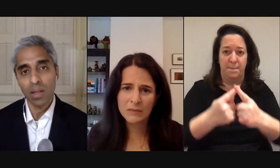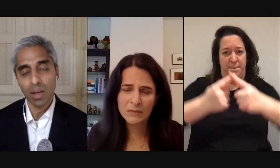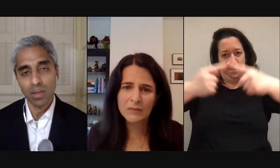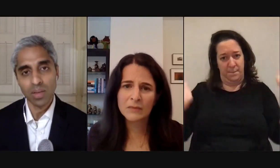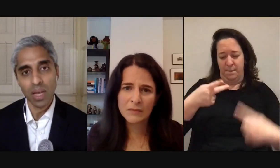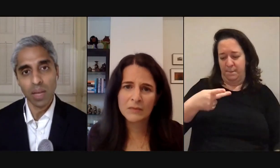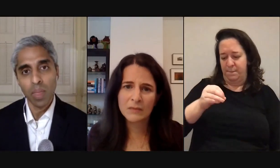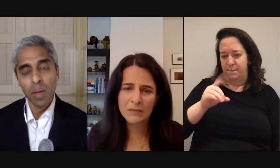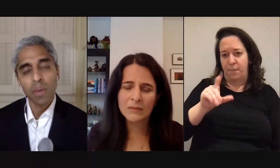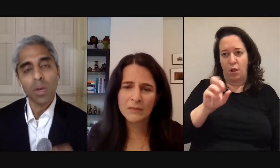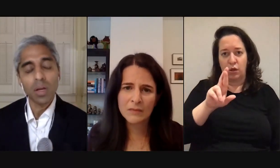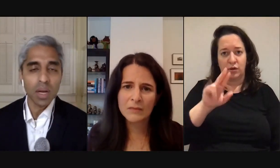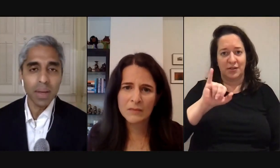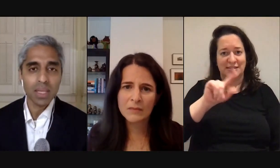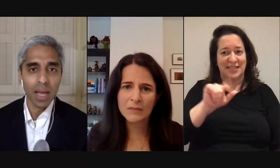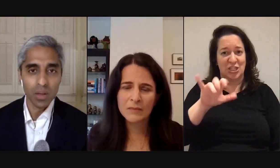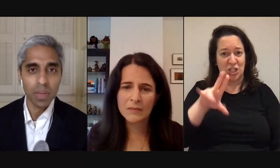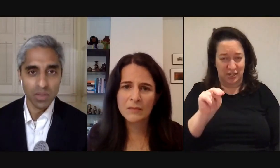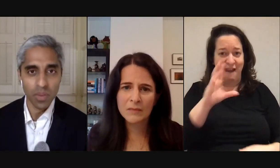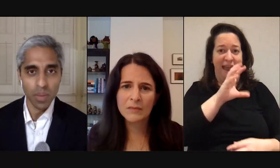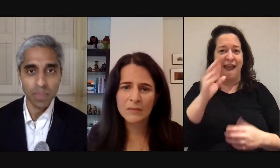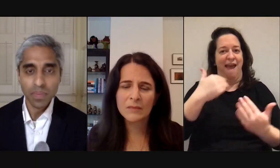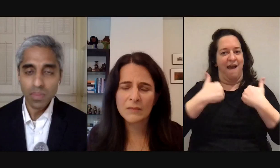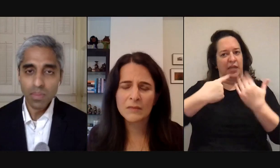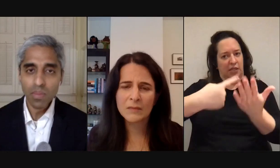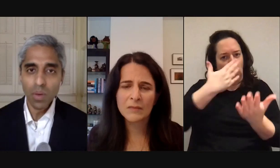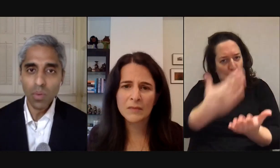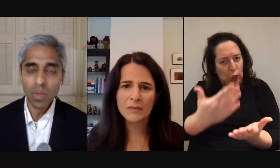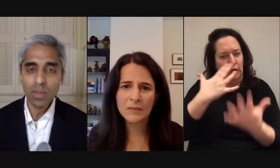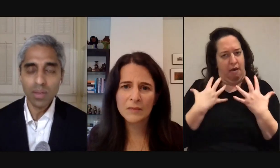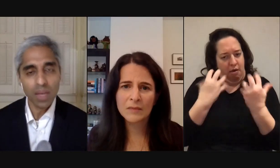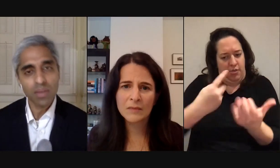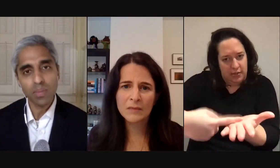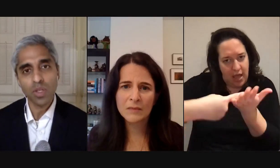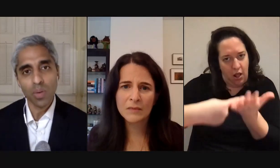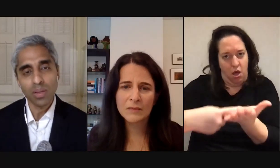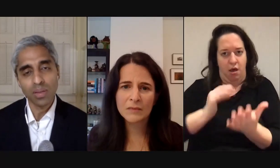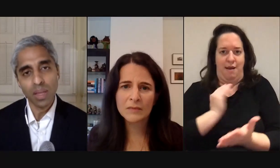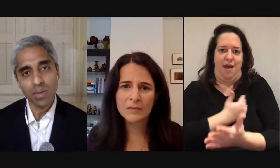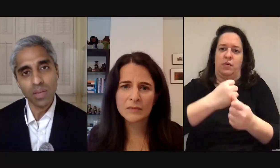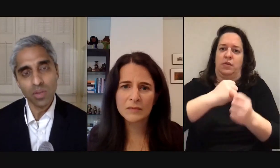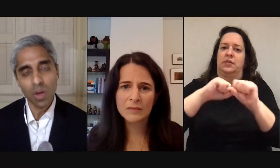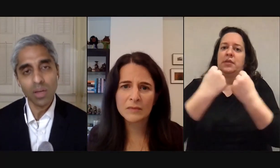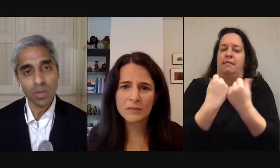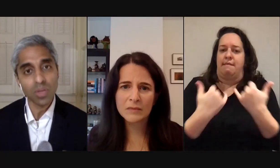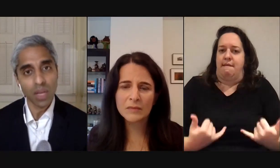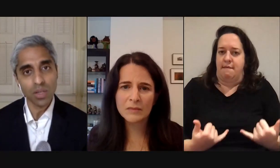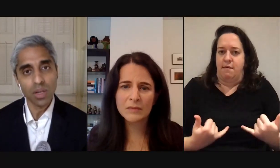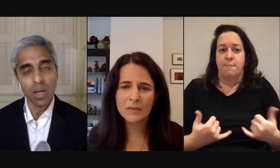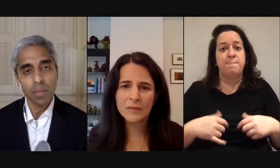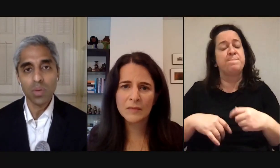having dialogue in society but we're going to come back to the health piece for a moment what studies seem to show us is that there is a strong